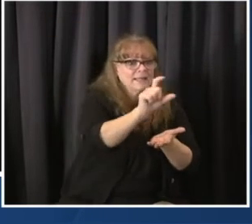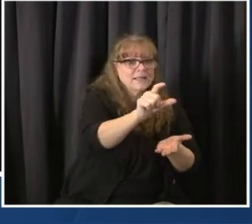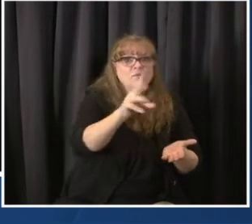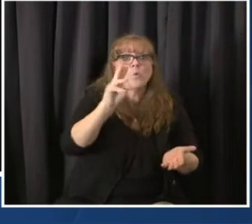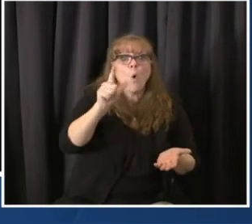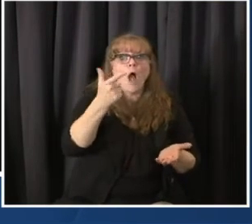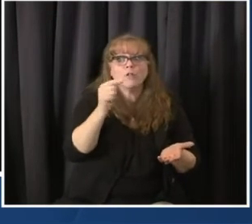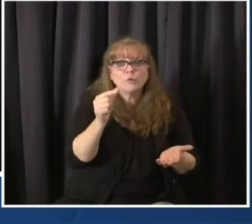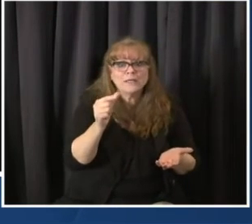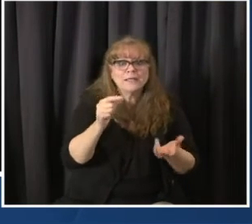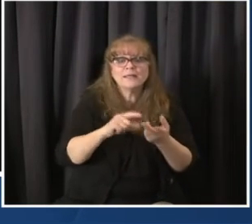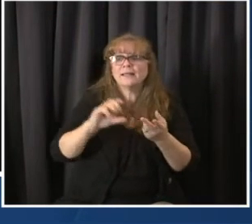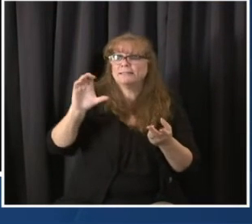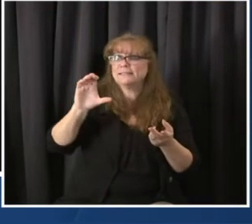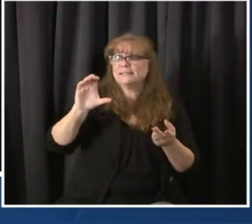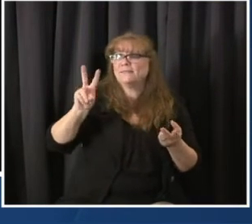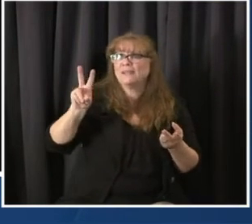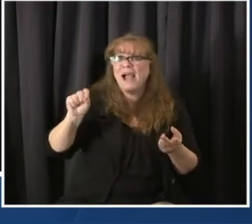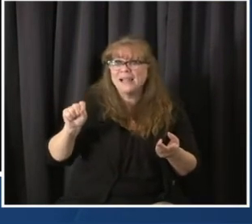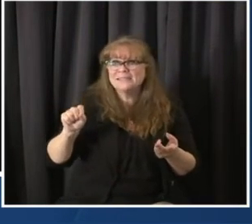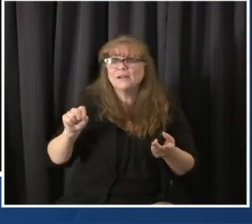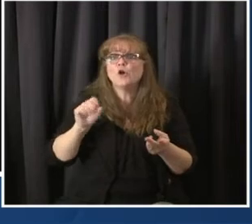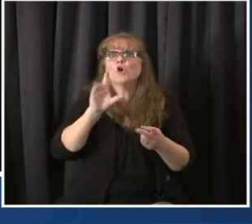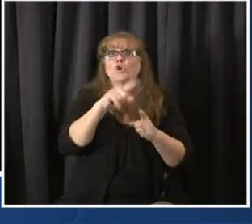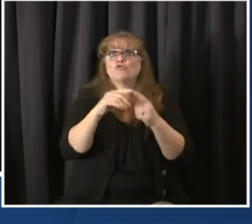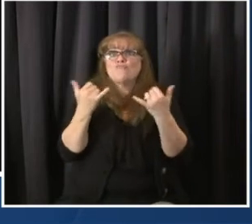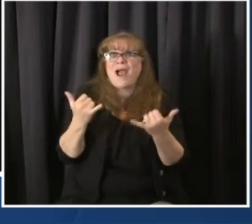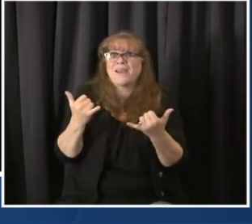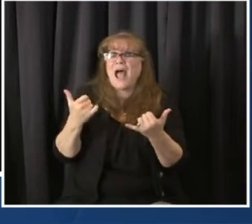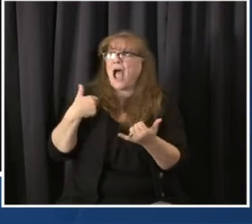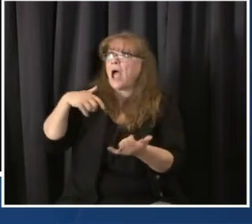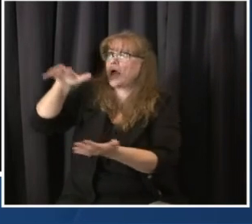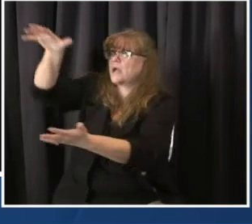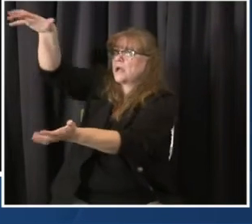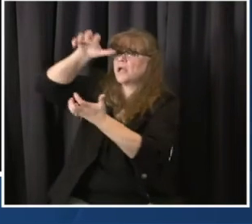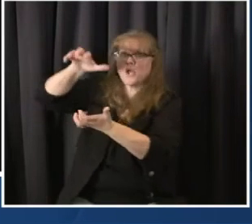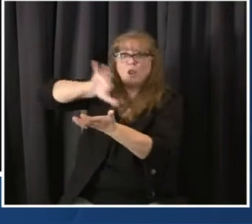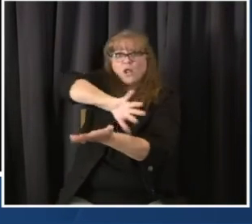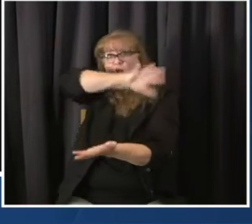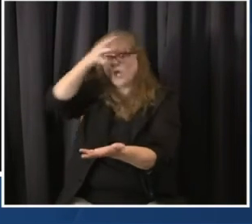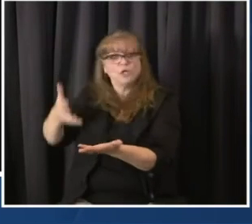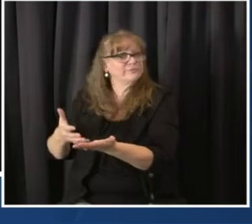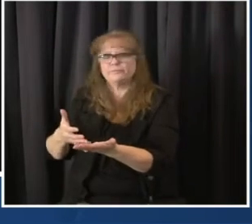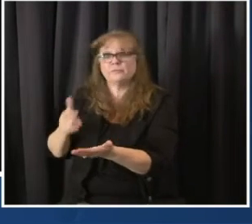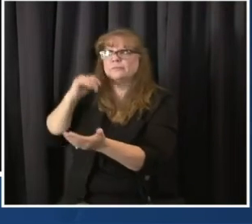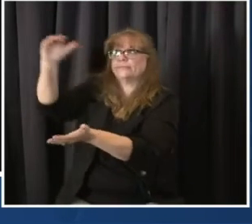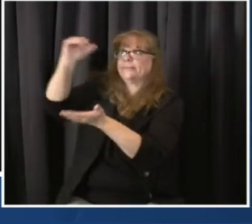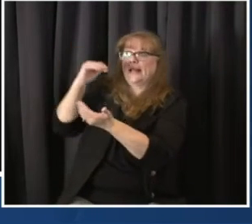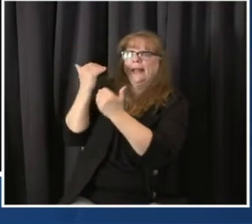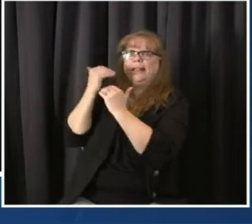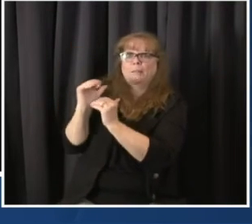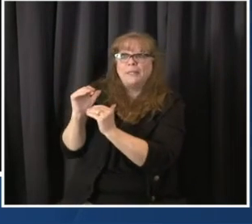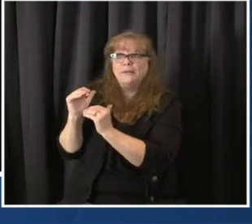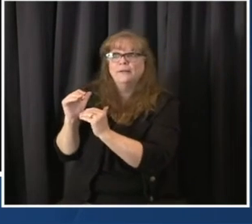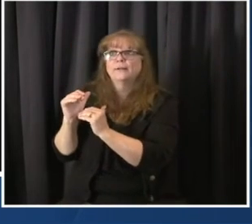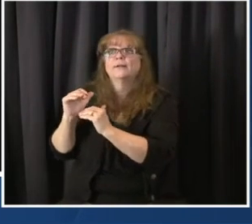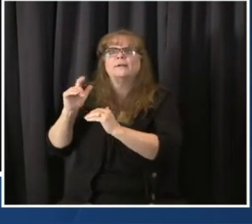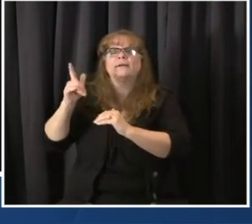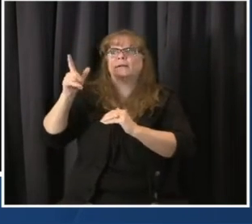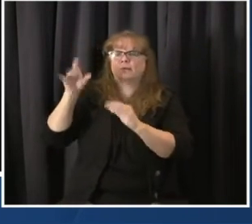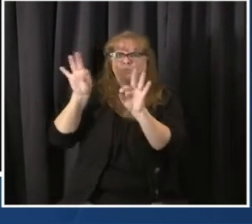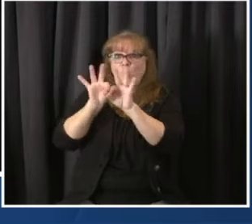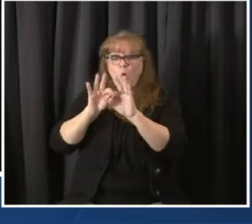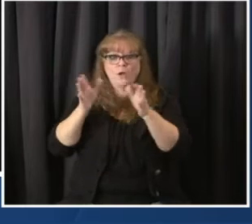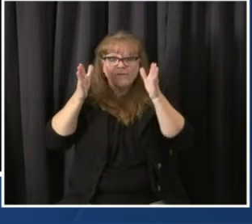We need to be able to get it into the arms of people age 70 and up in a focused way and have, you know,